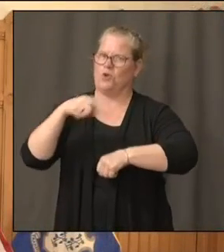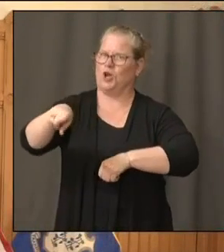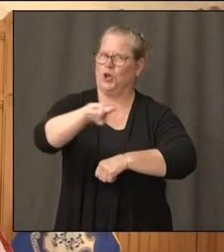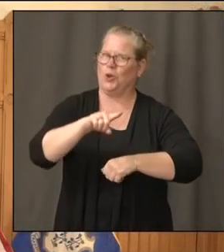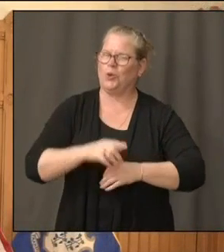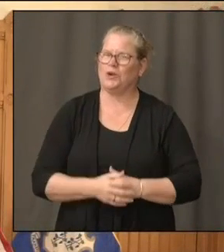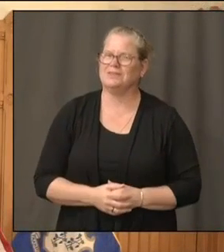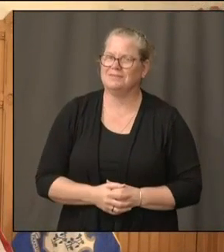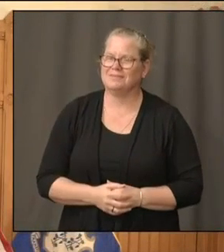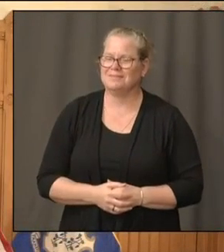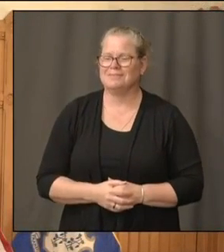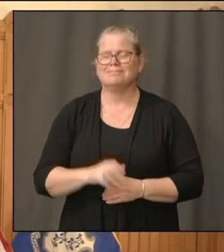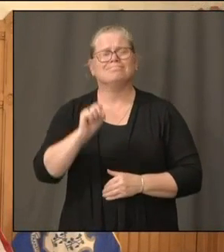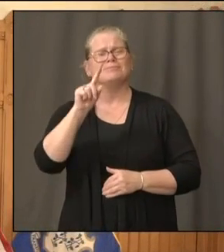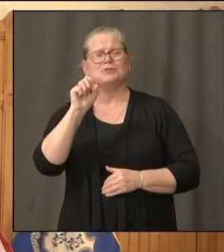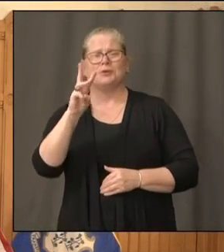He's a kick. Thanks, everybody. See you soon.